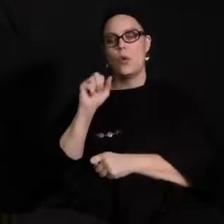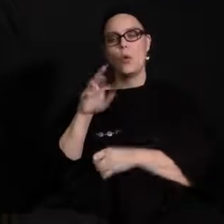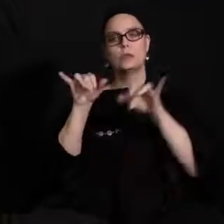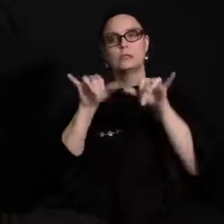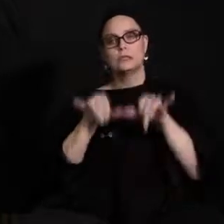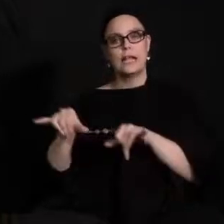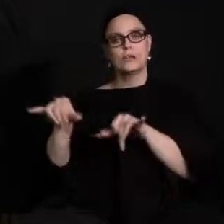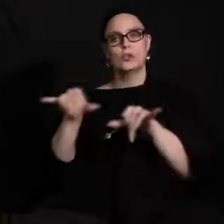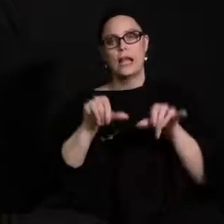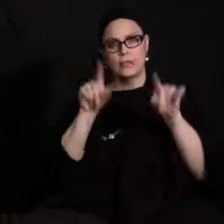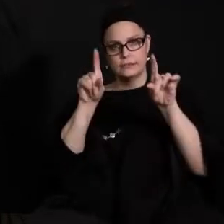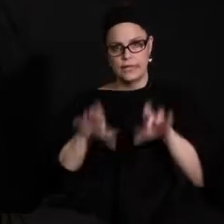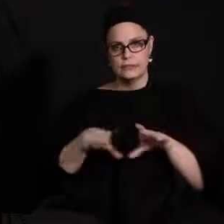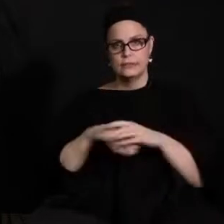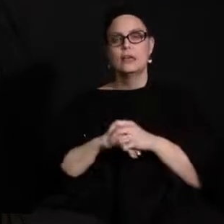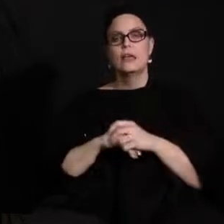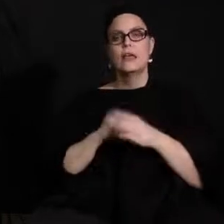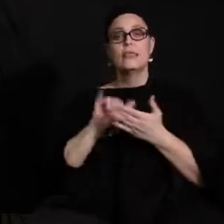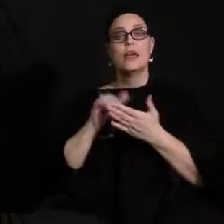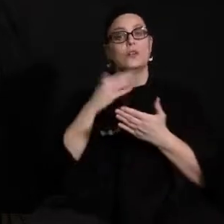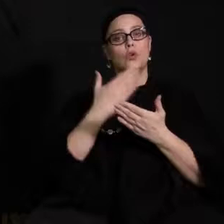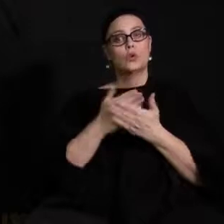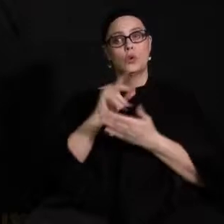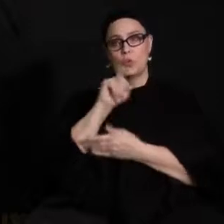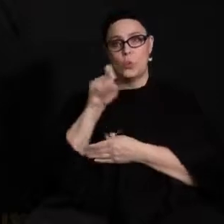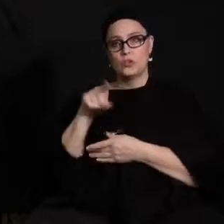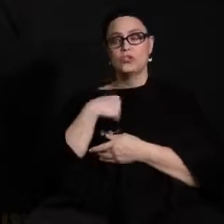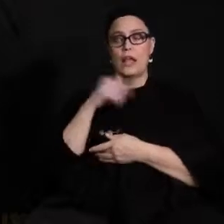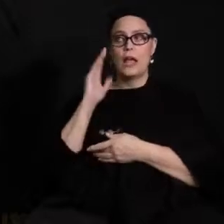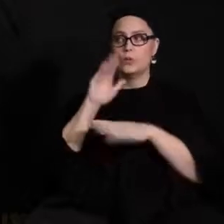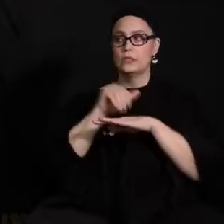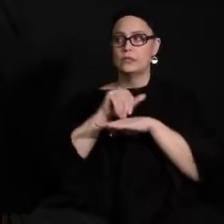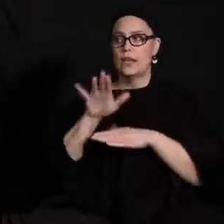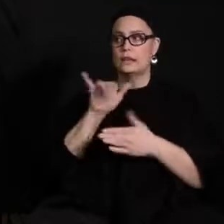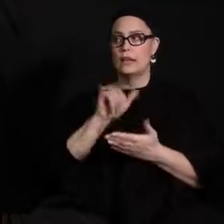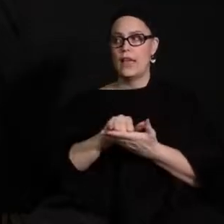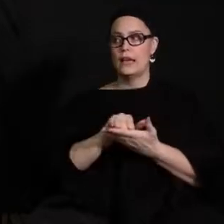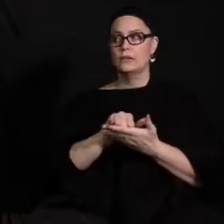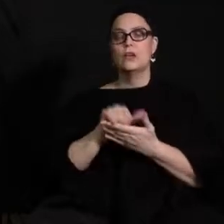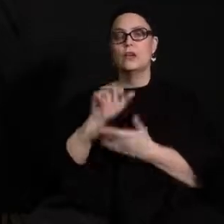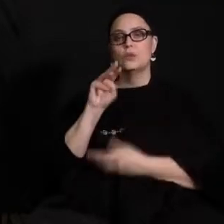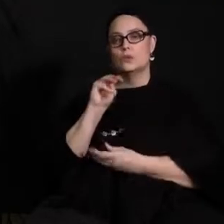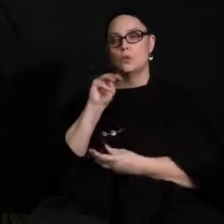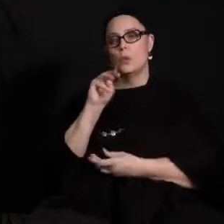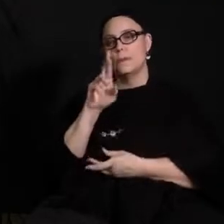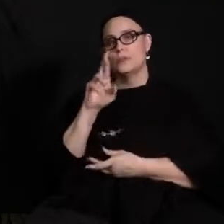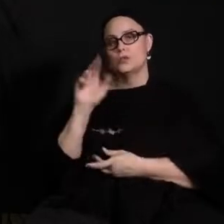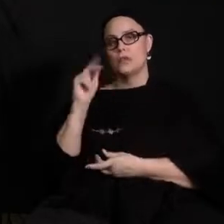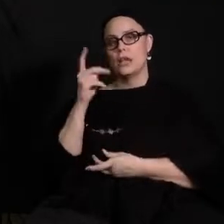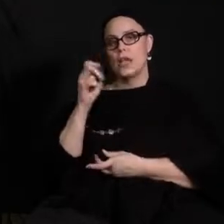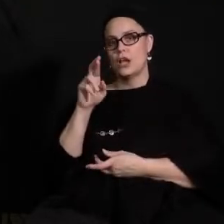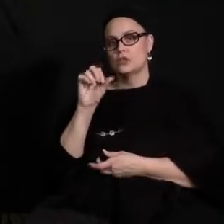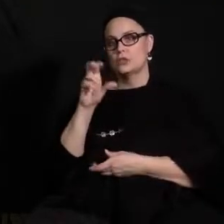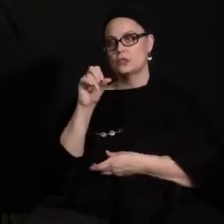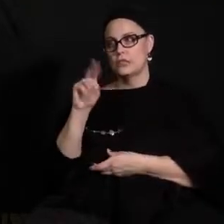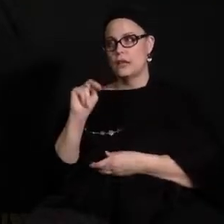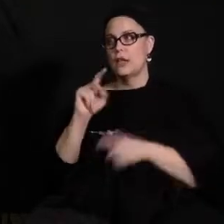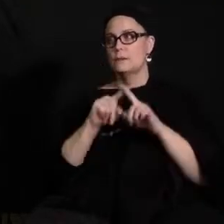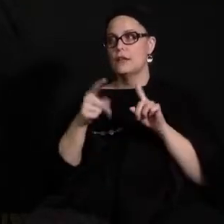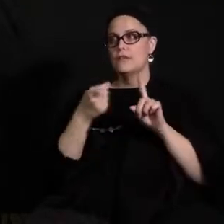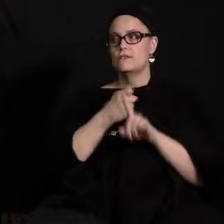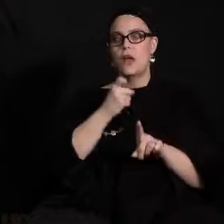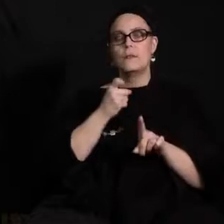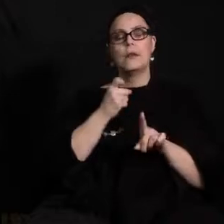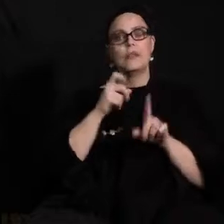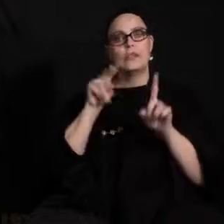That's a very good question. I also send that over to Mr. Anderson, but one of the things that I would offer from a school standpoint